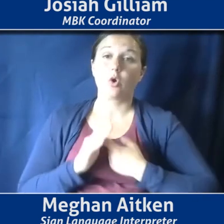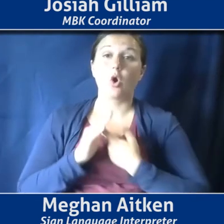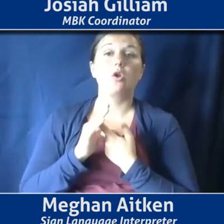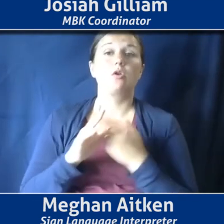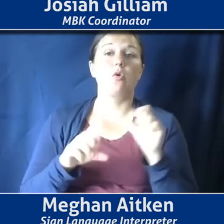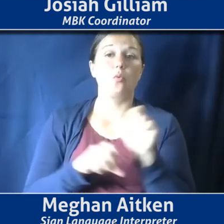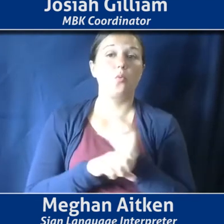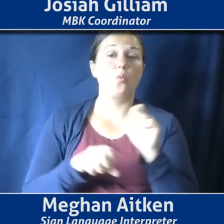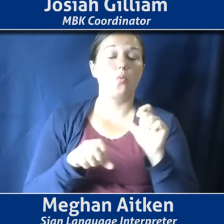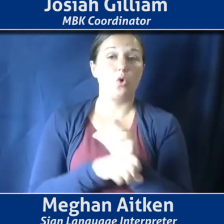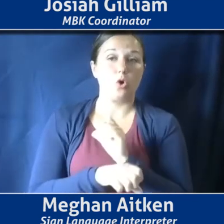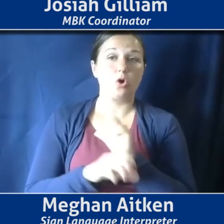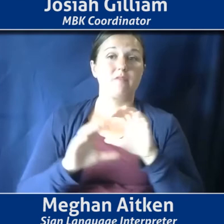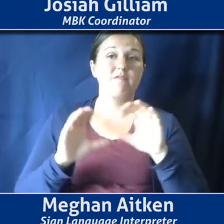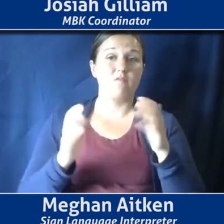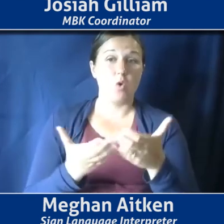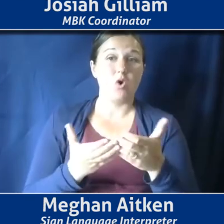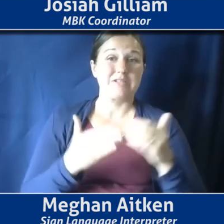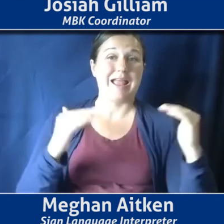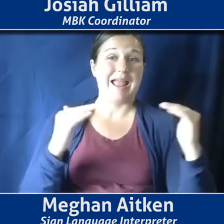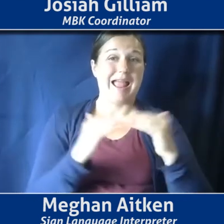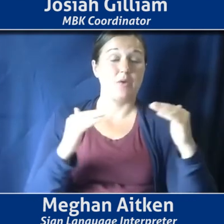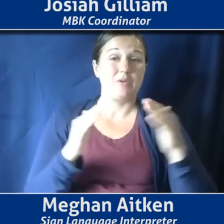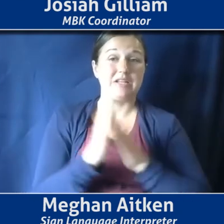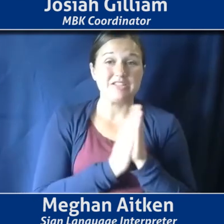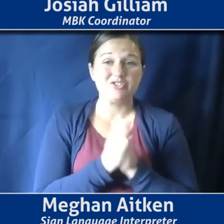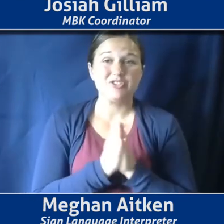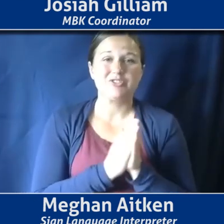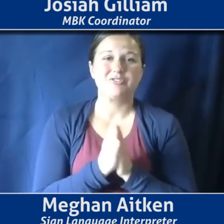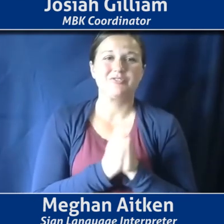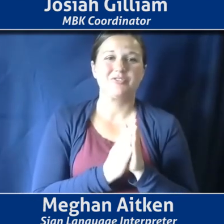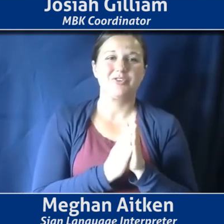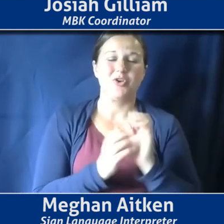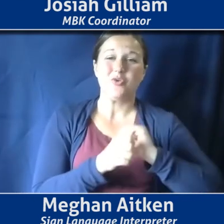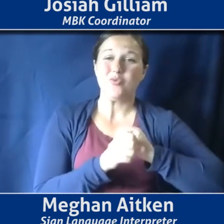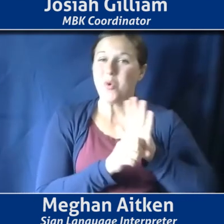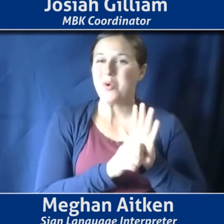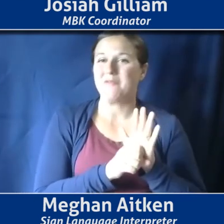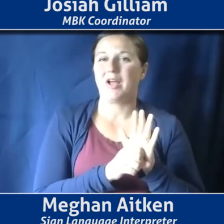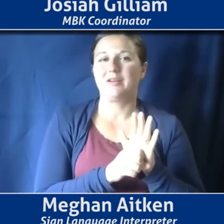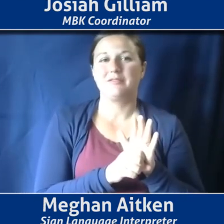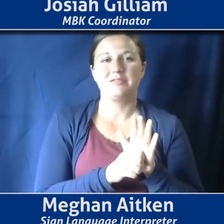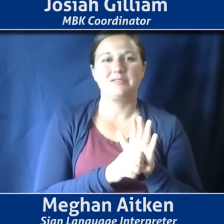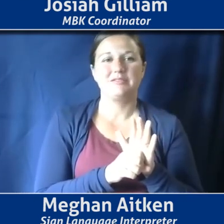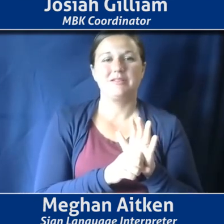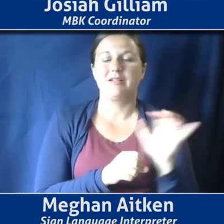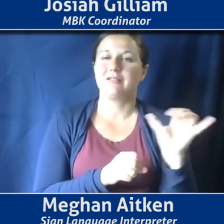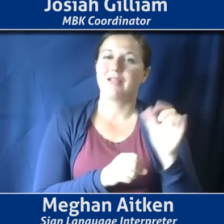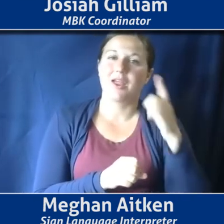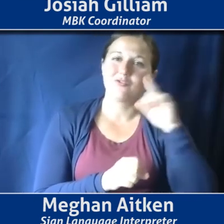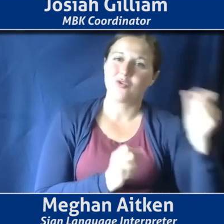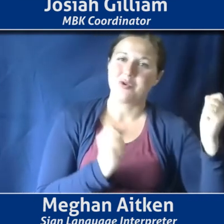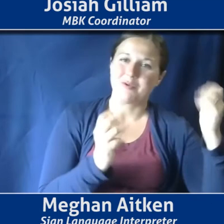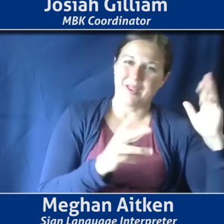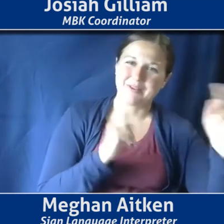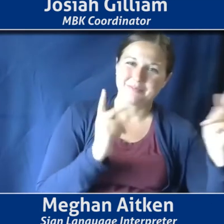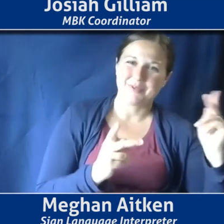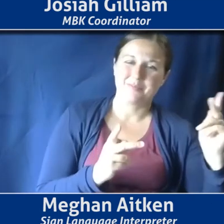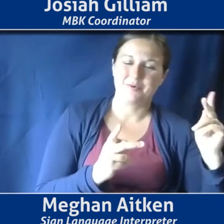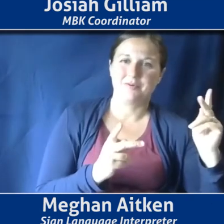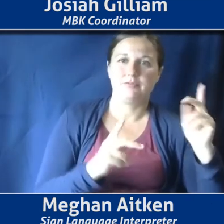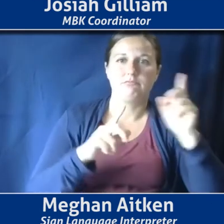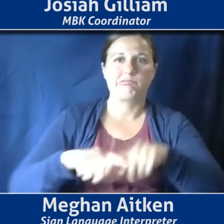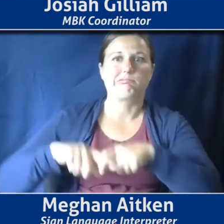COVID, uh, 19, as with many other people, has put us, our plans somewhat in the air because they